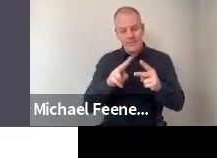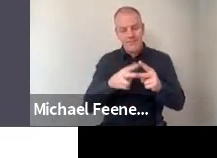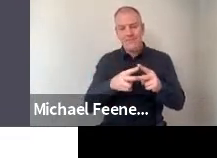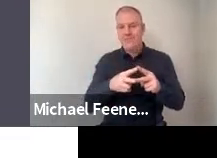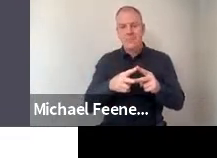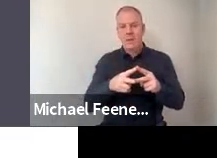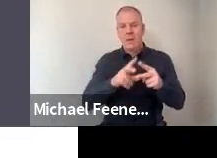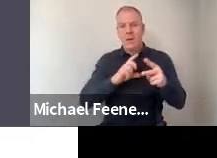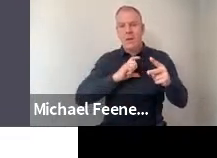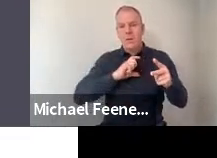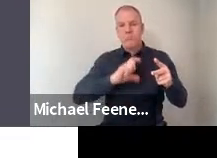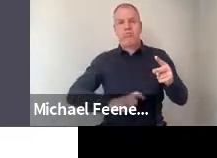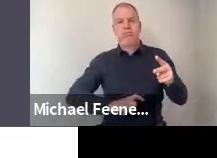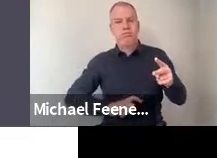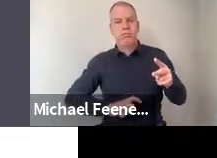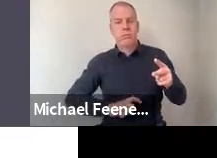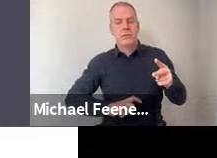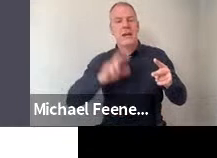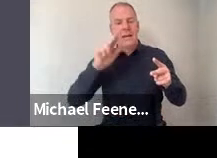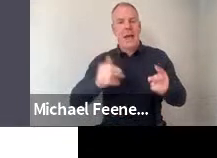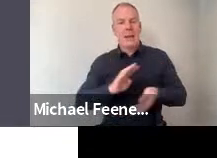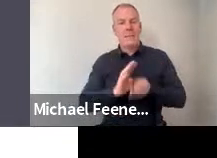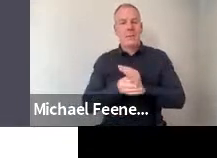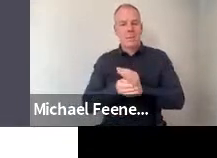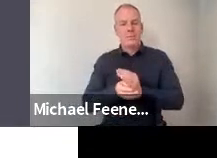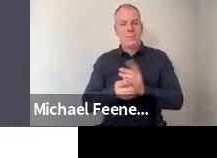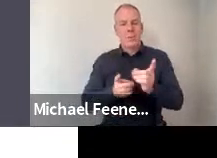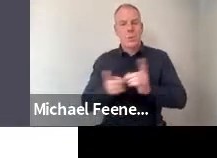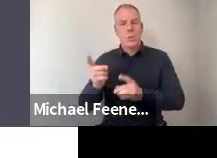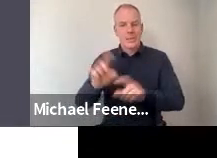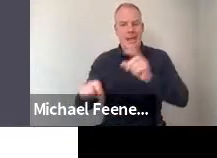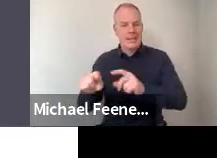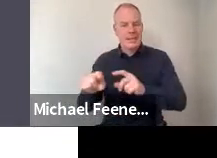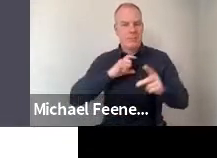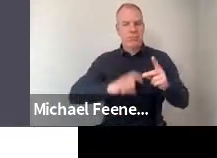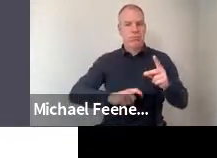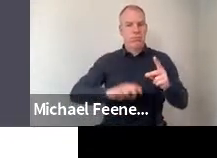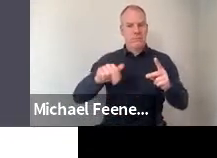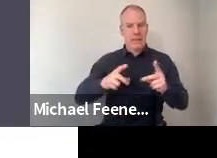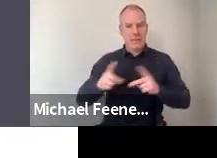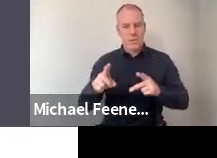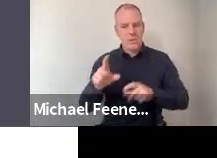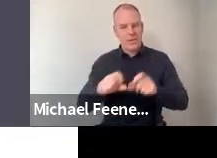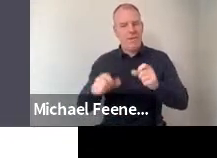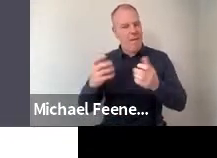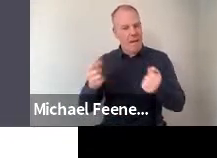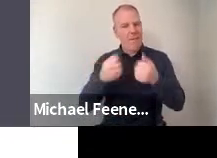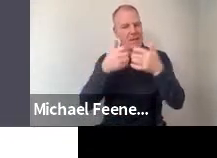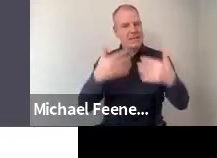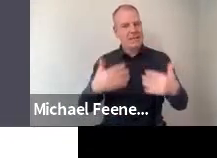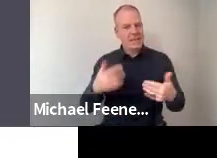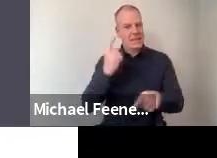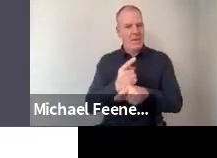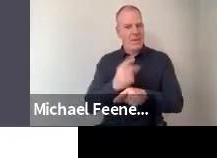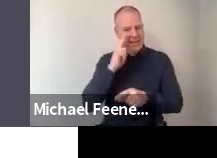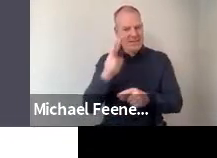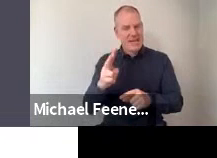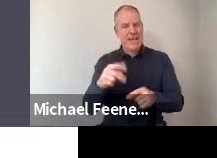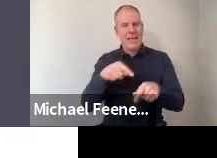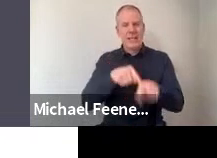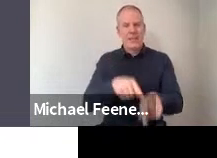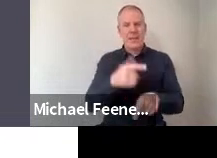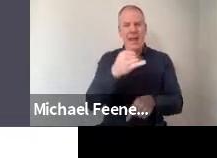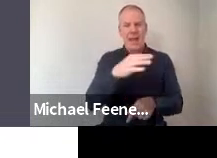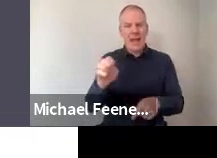confident about their ability to do science. So there was a statistically significant pattern here by age